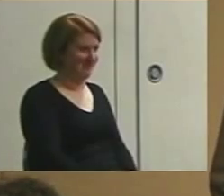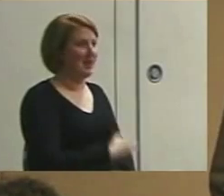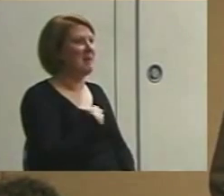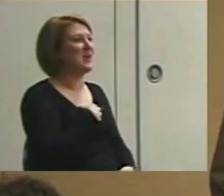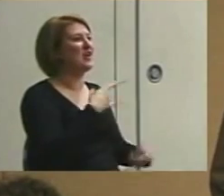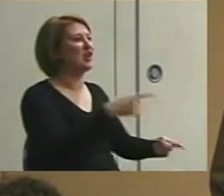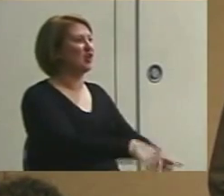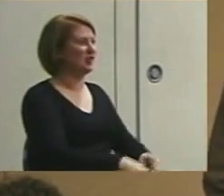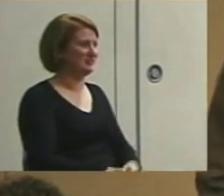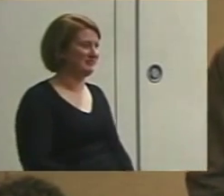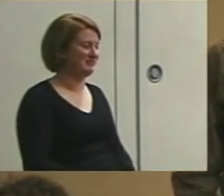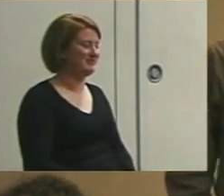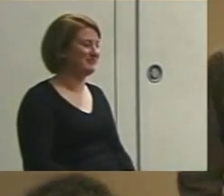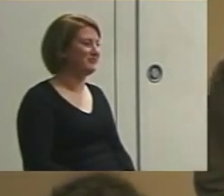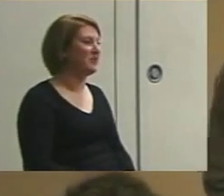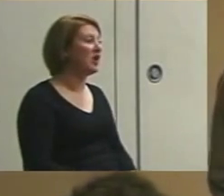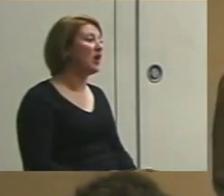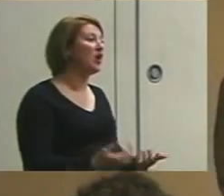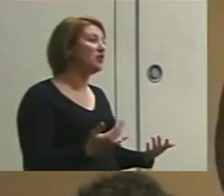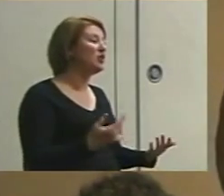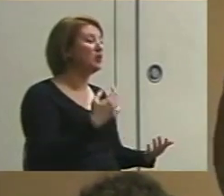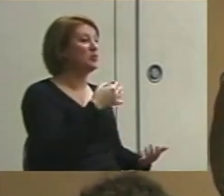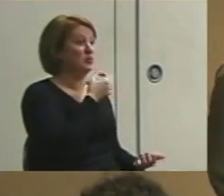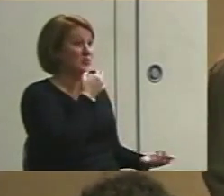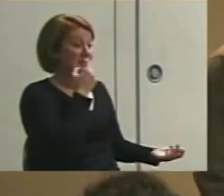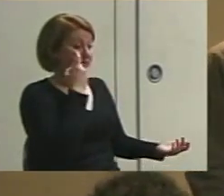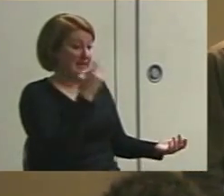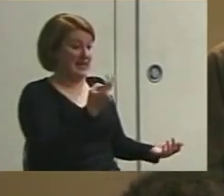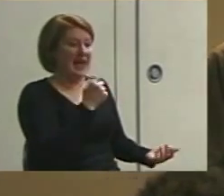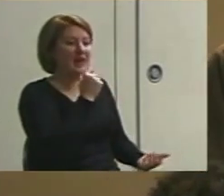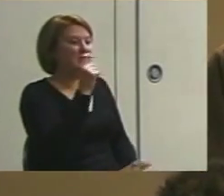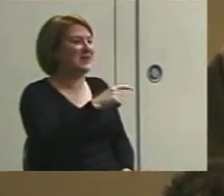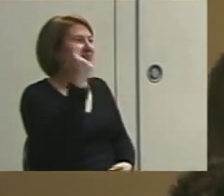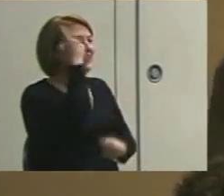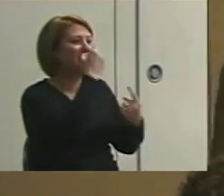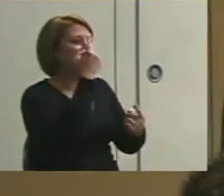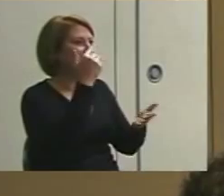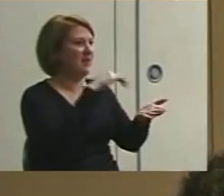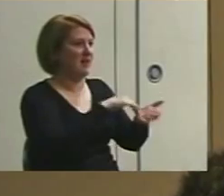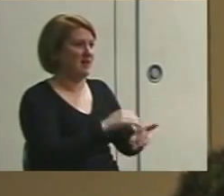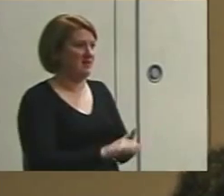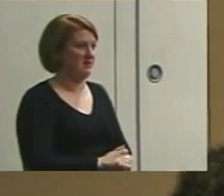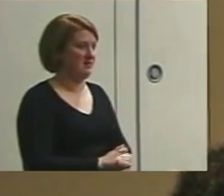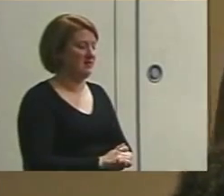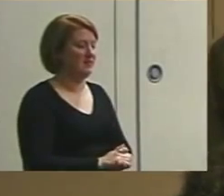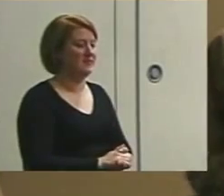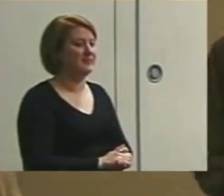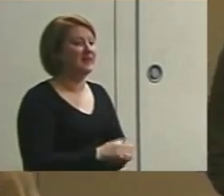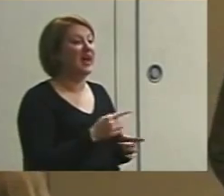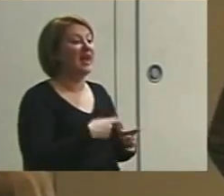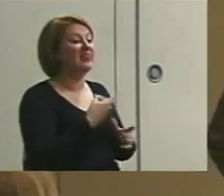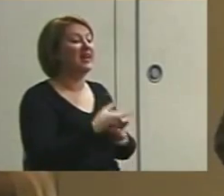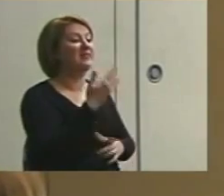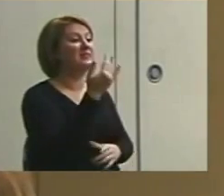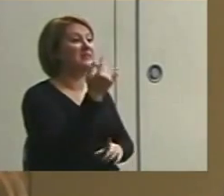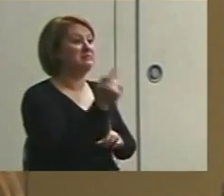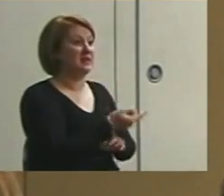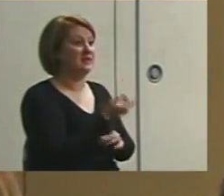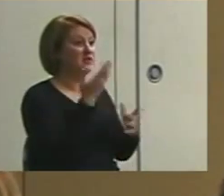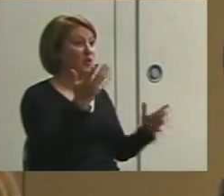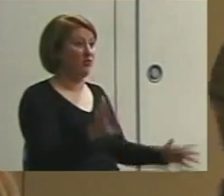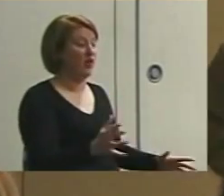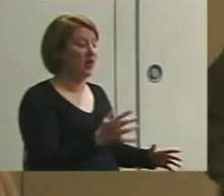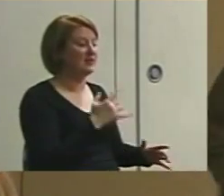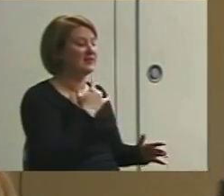occurred. So as soon as I see it, I don't need to think about it again. But then, at 15 minutes, let's say the